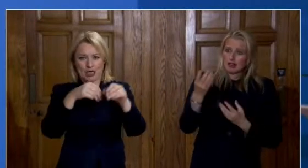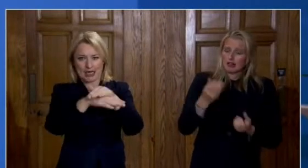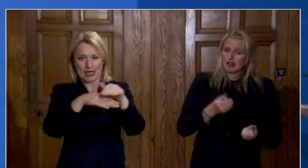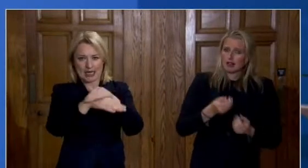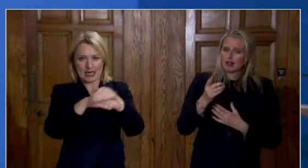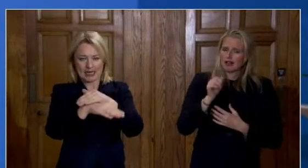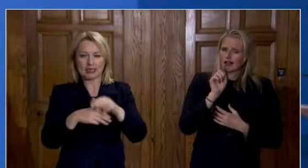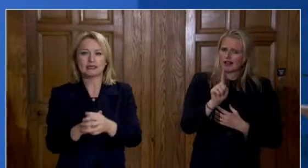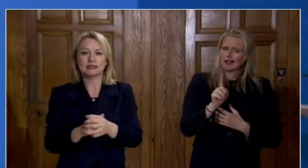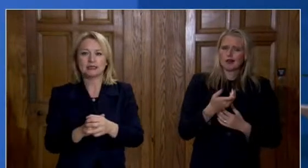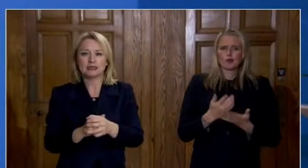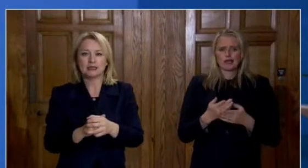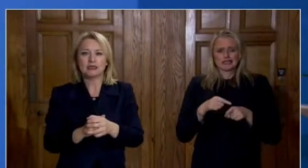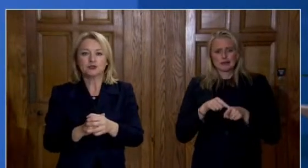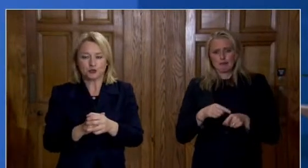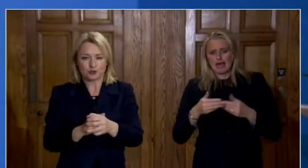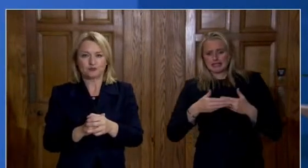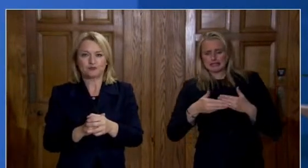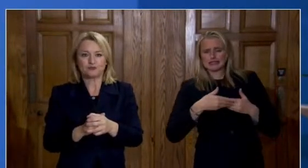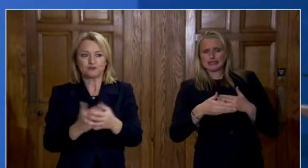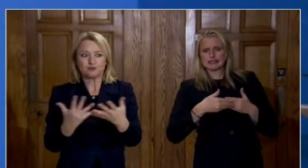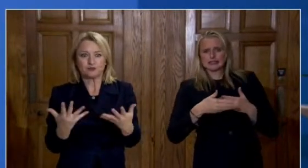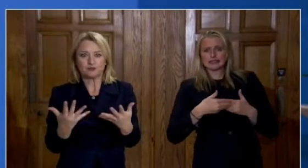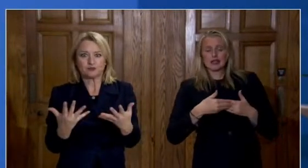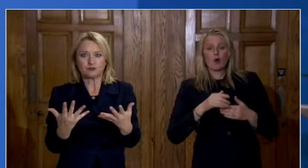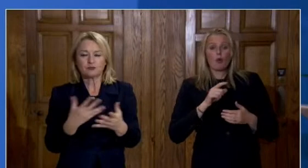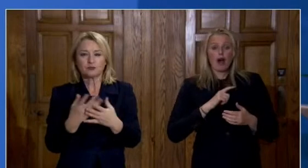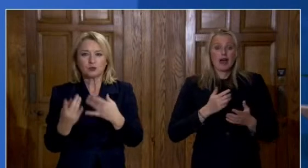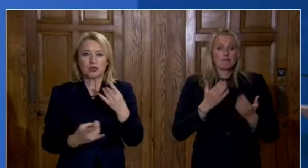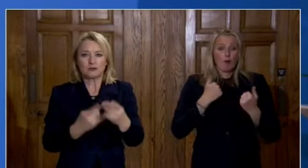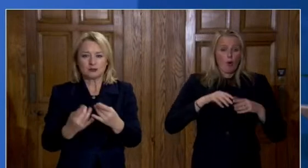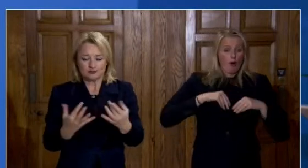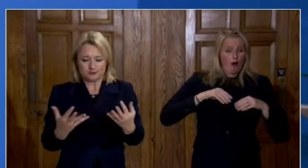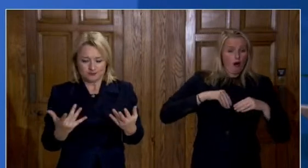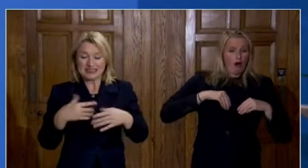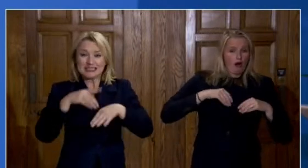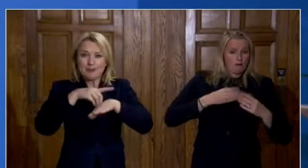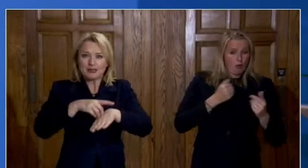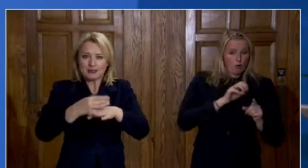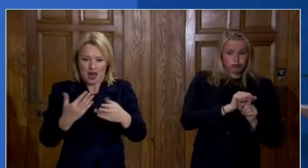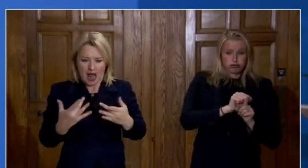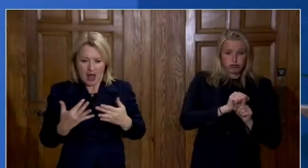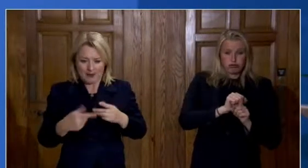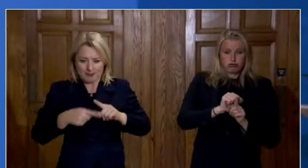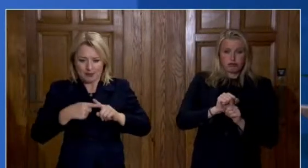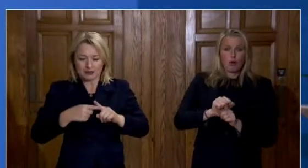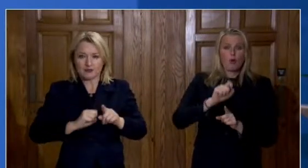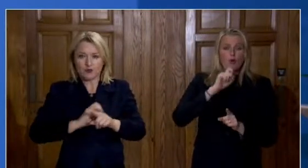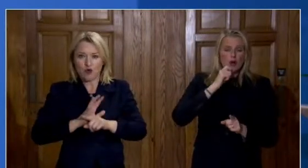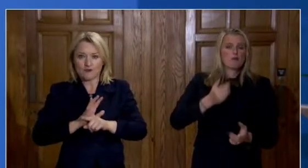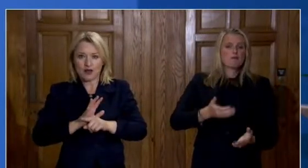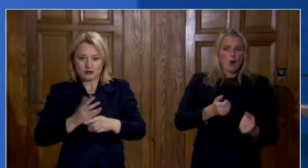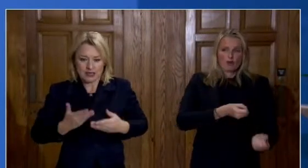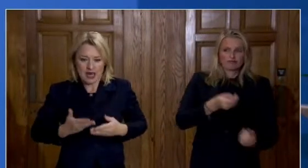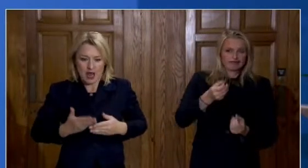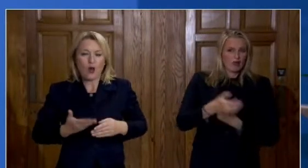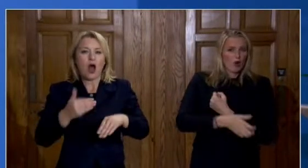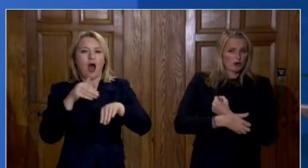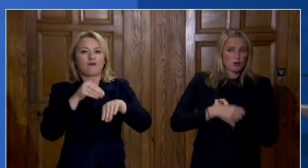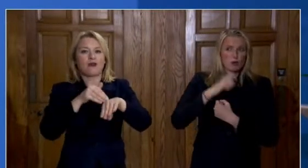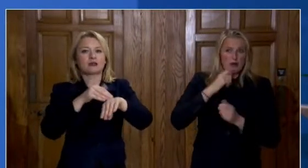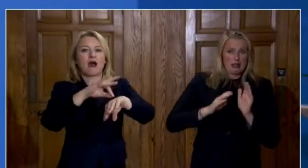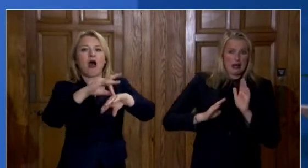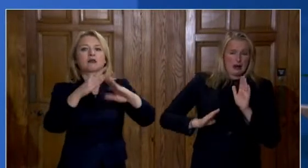happens to cases from now on, and in turn that depends on all of us, on how we behave, and in